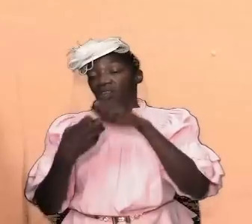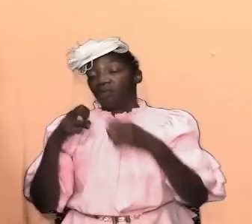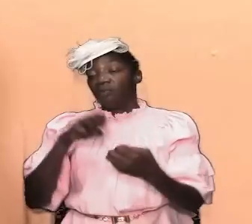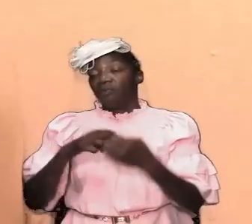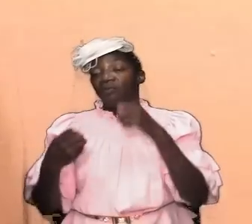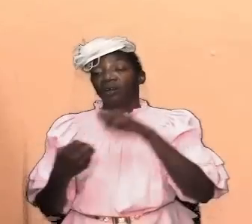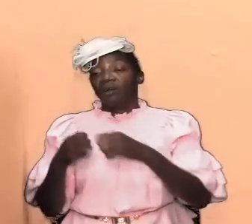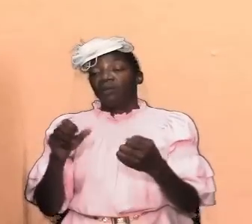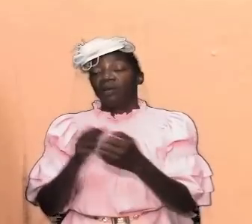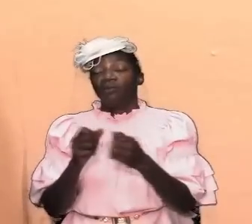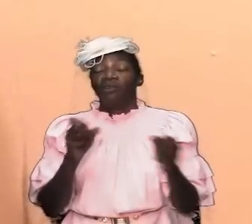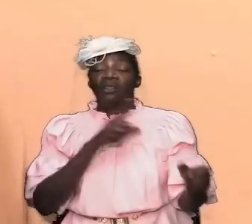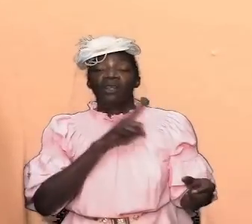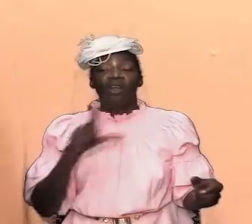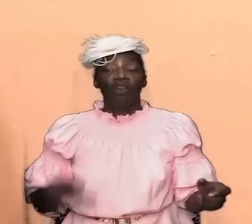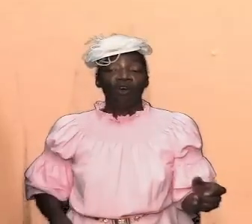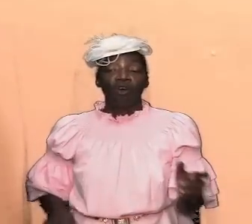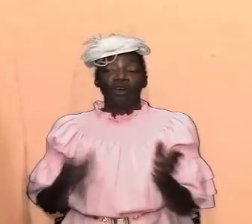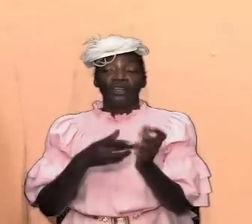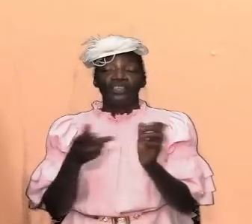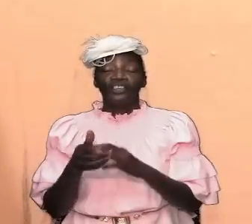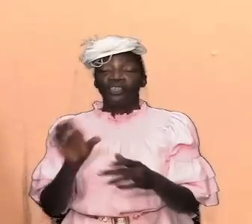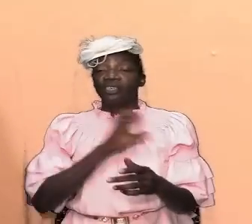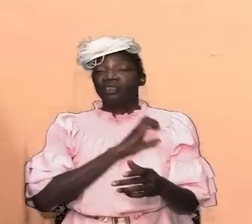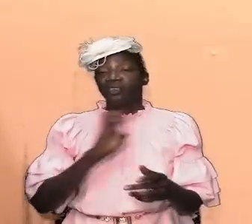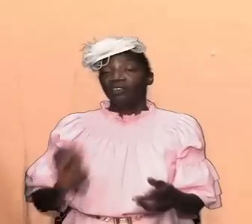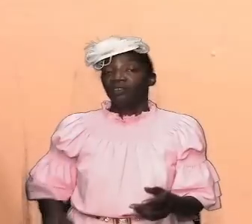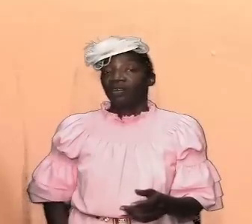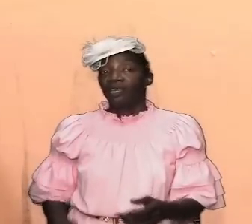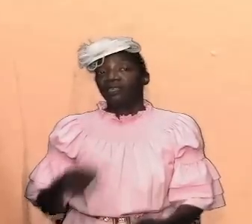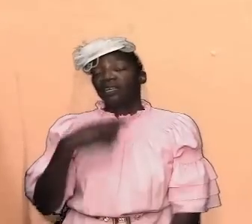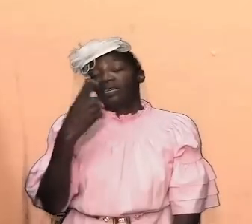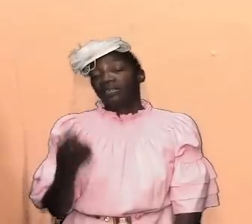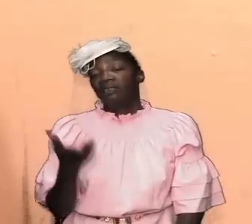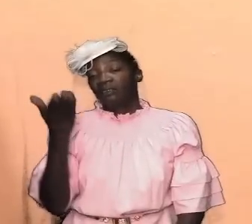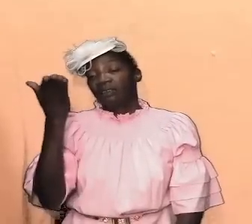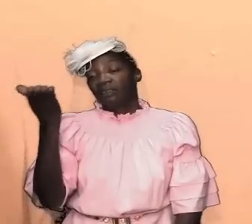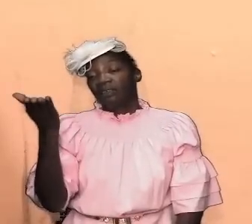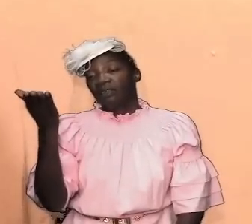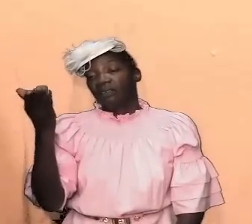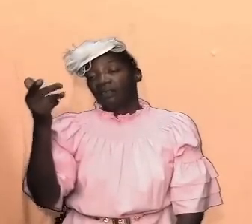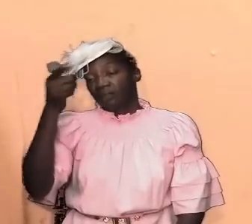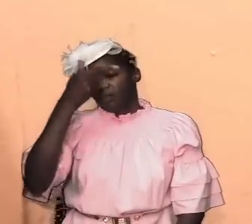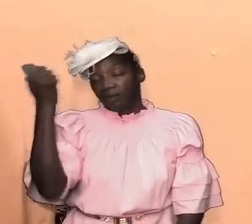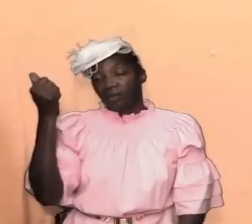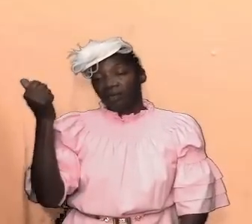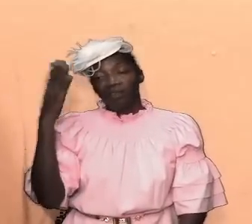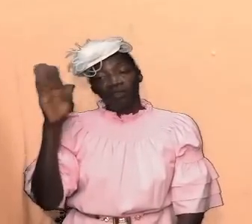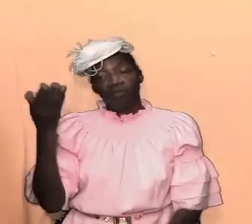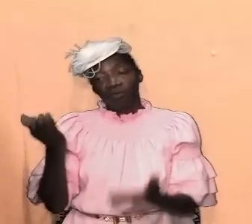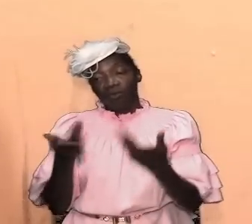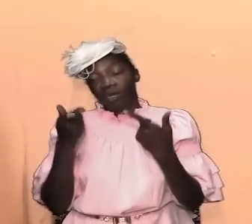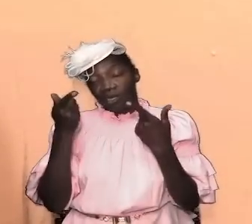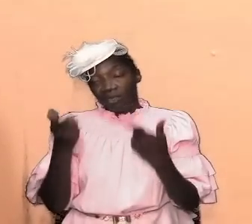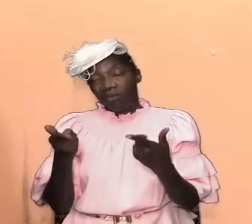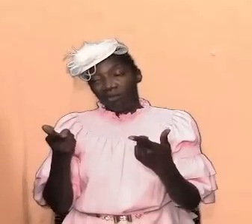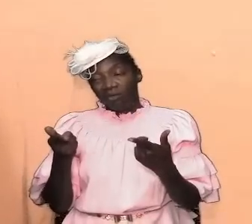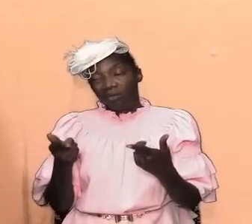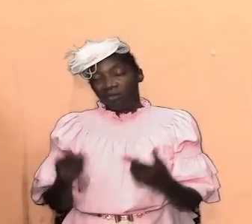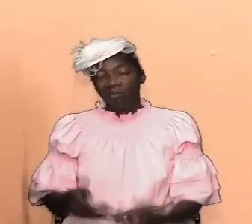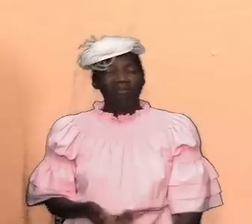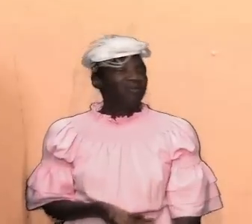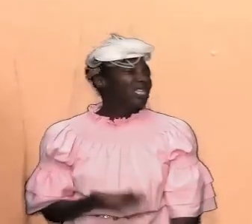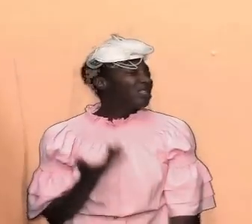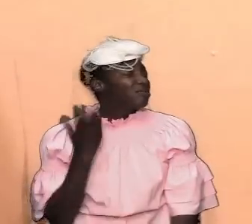with the lord jesus christ i say this because i do not want us to trivialize